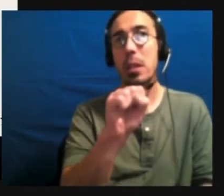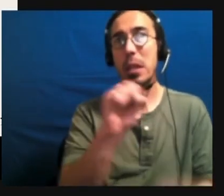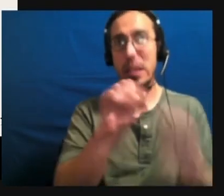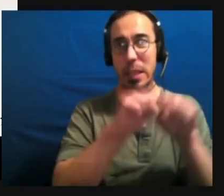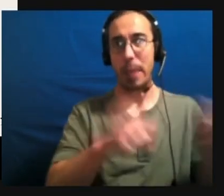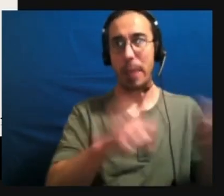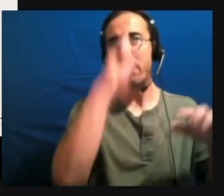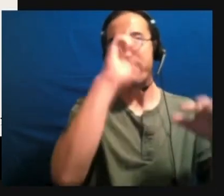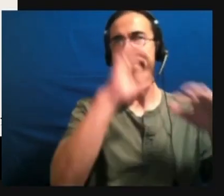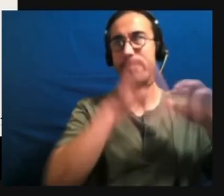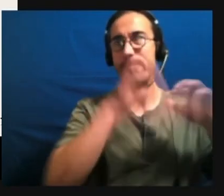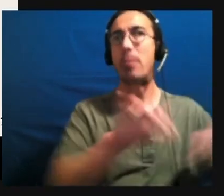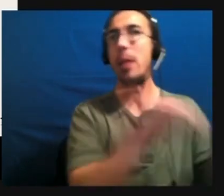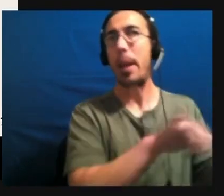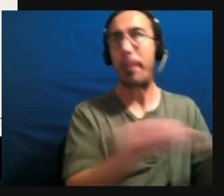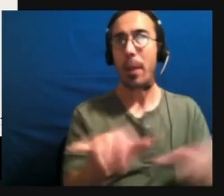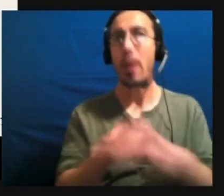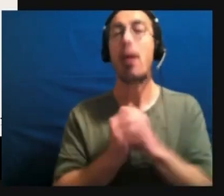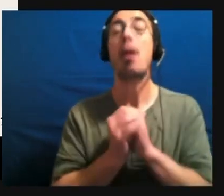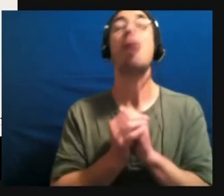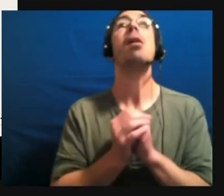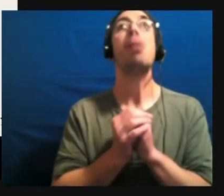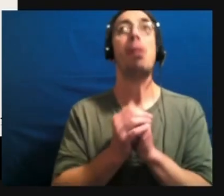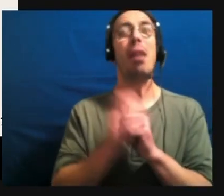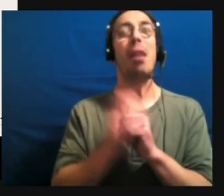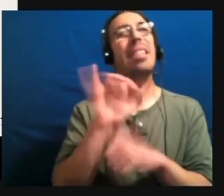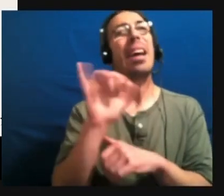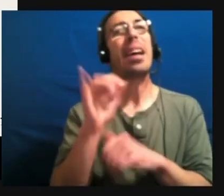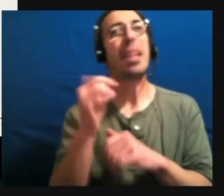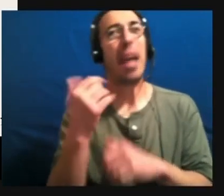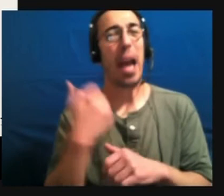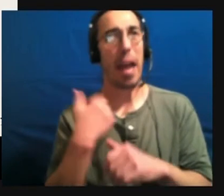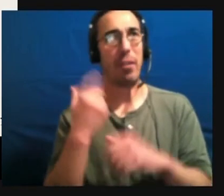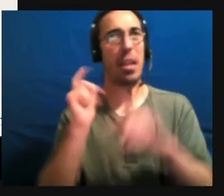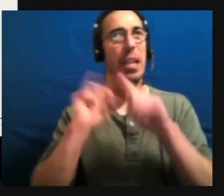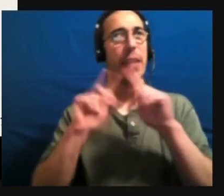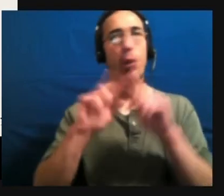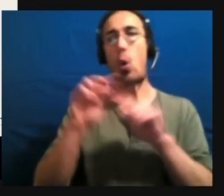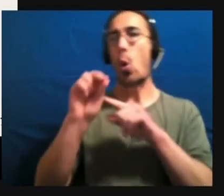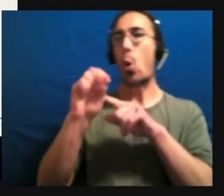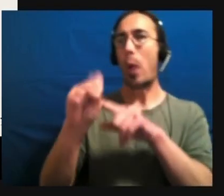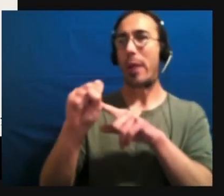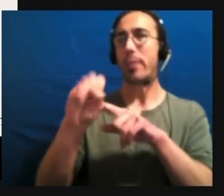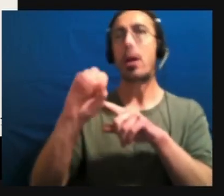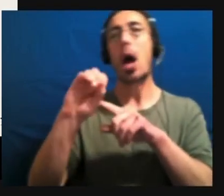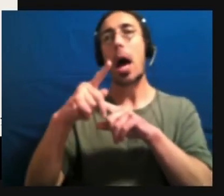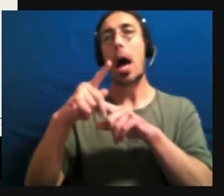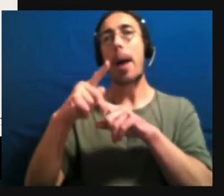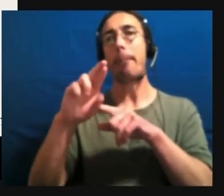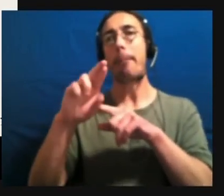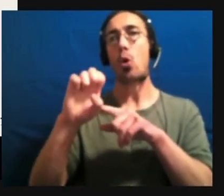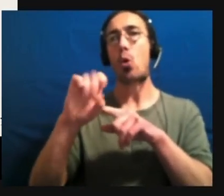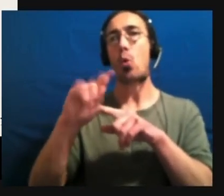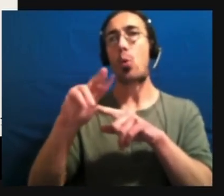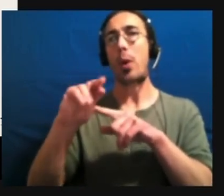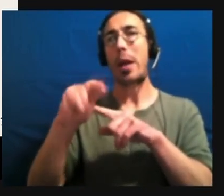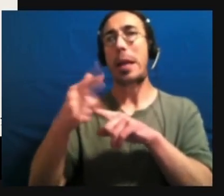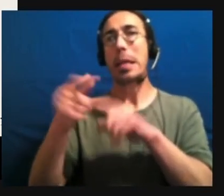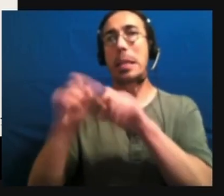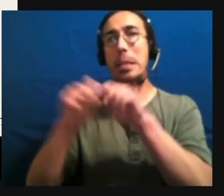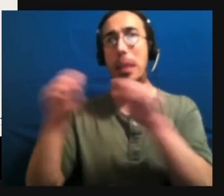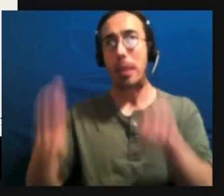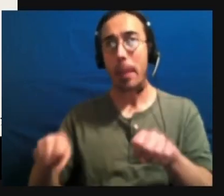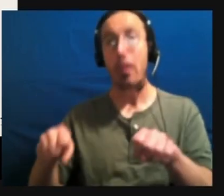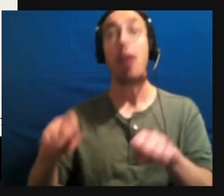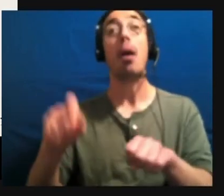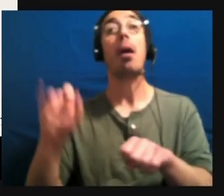it's like having a different operating system. It's all. So, so if you think about windows